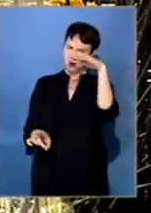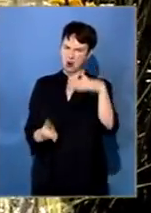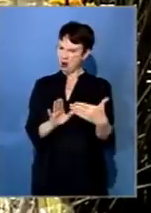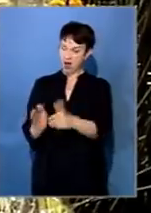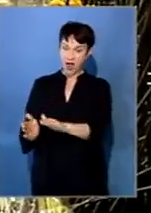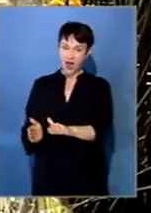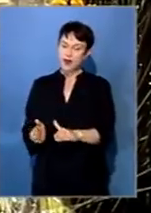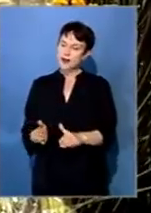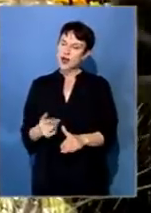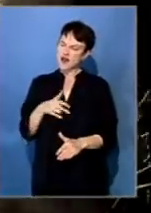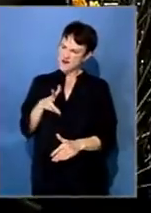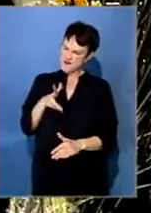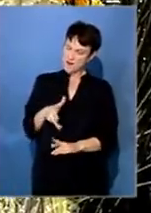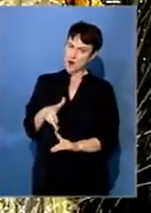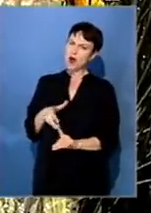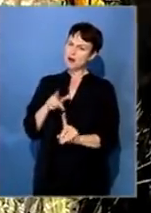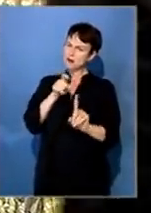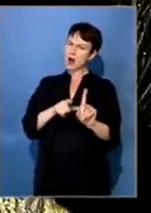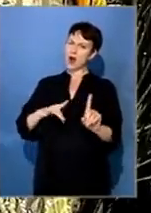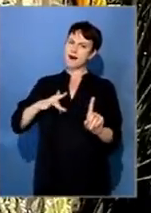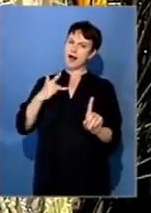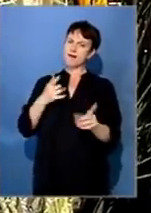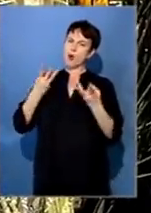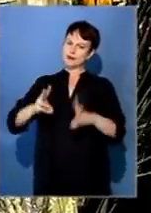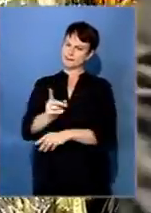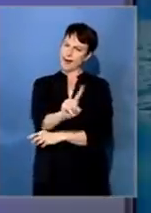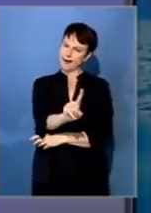Marikita McHave, SABC News, Johannesburg.